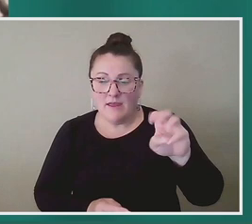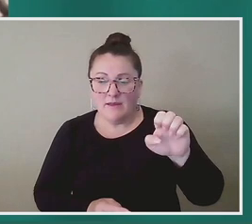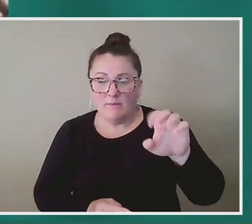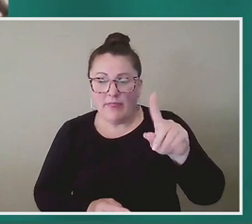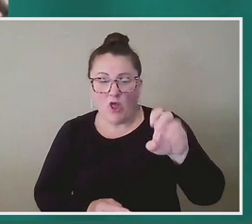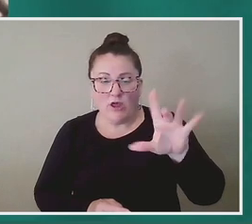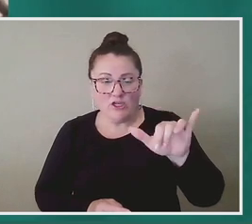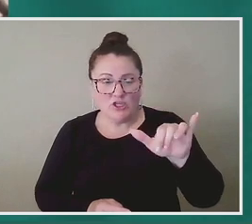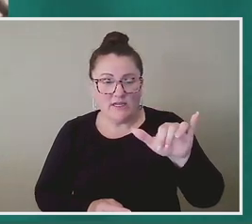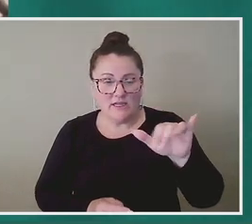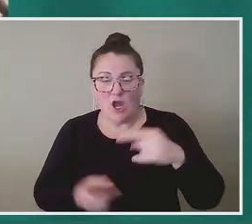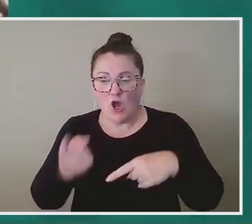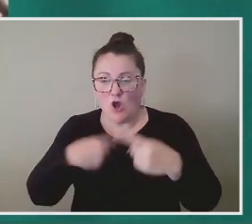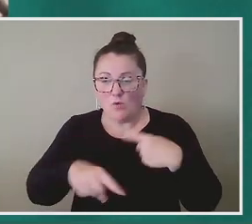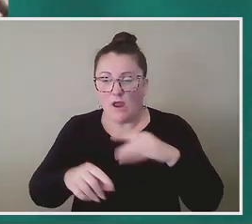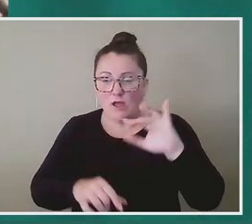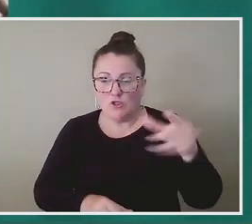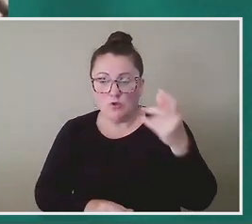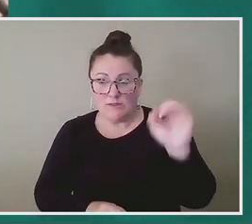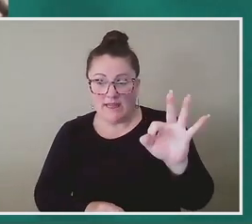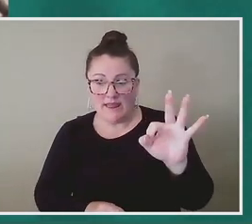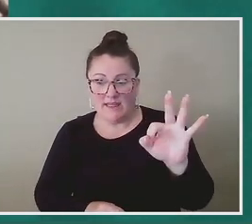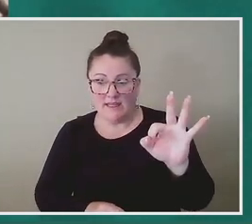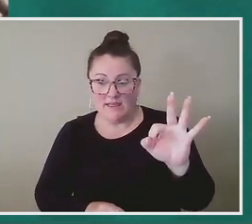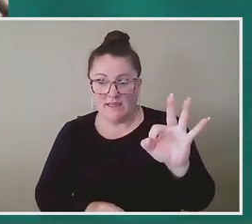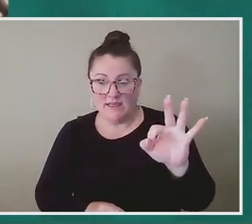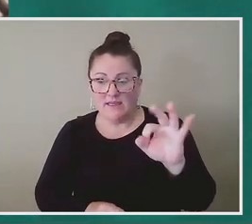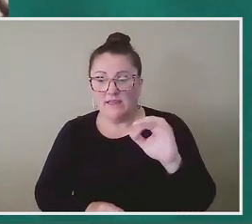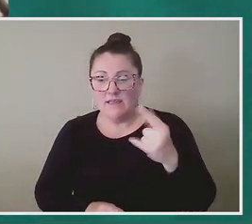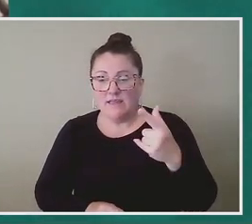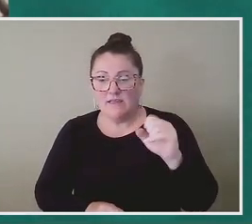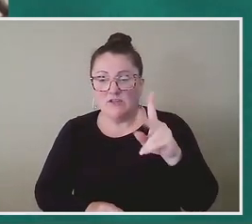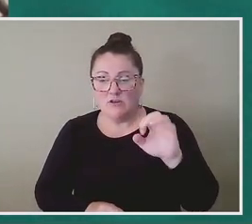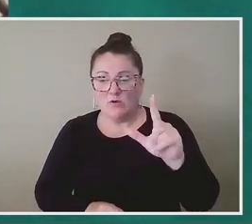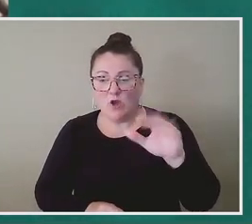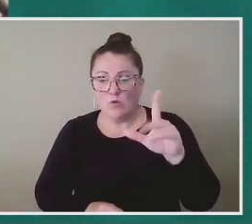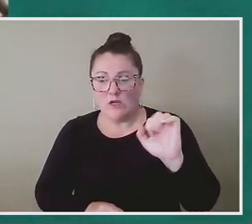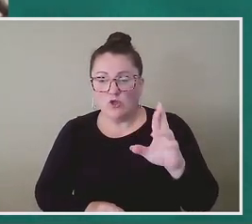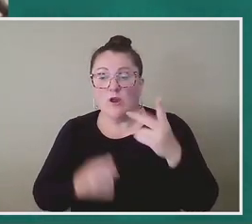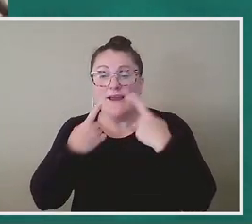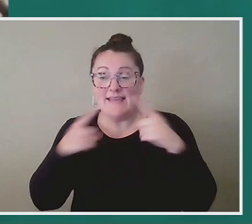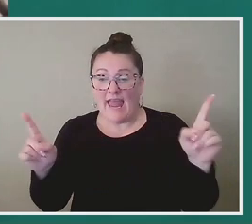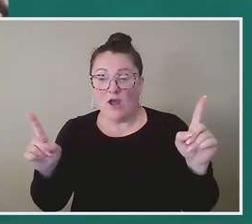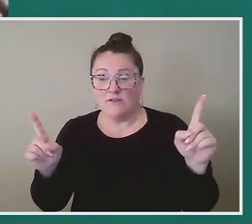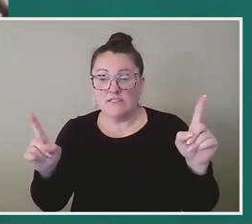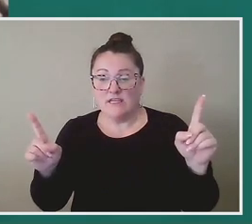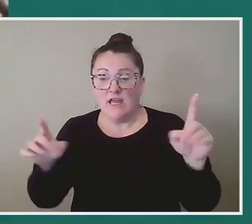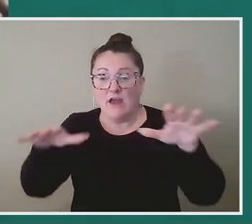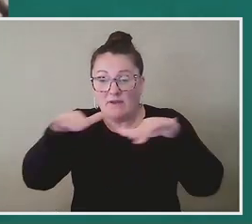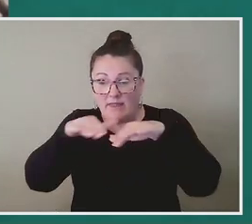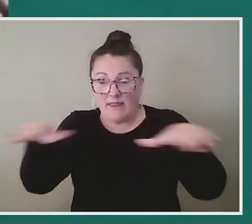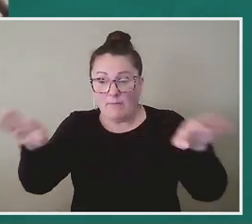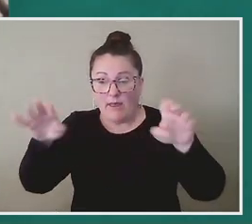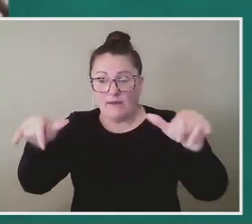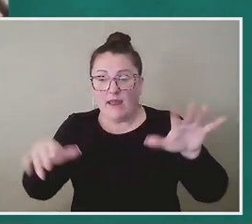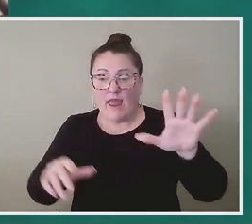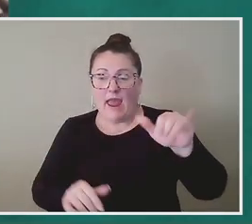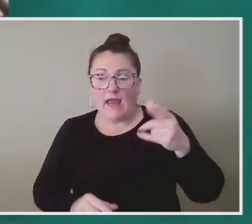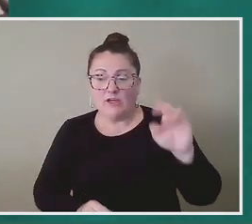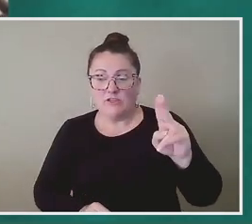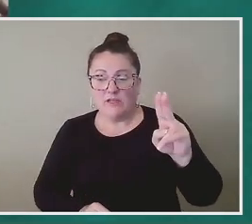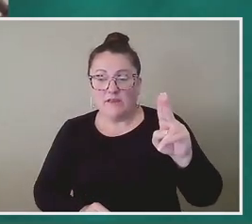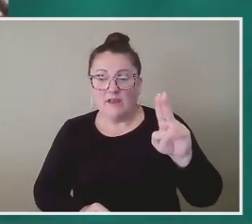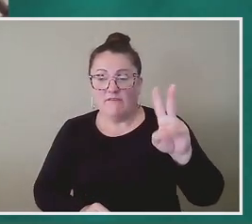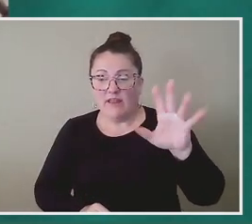around, uh, Juneteenth is that General Gordon Granger made the announcement from the balcony of Ashton Villa in Galveston.